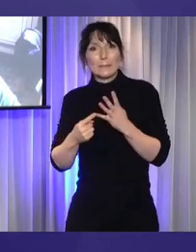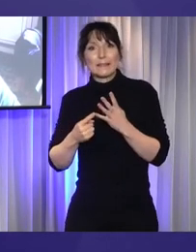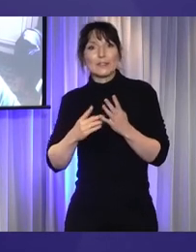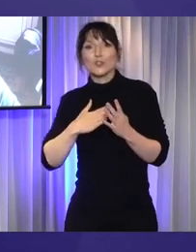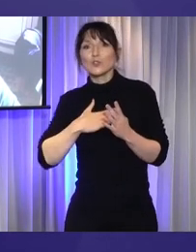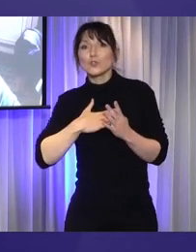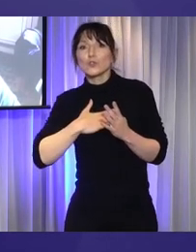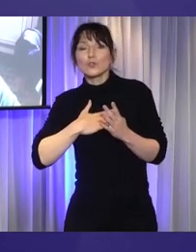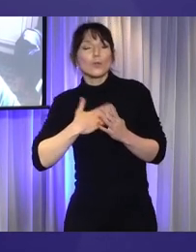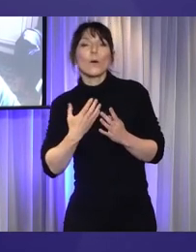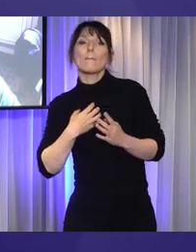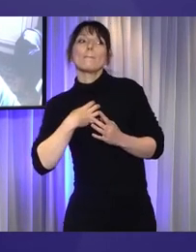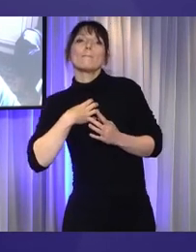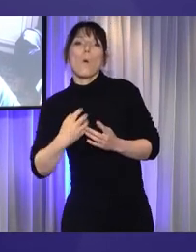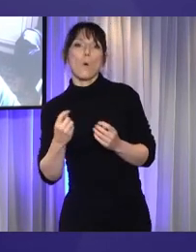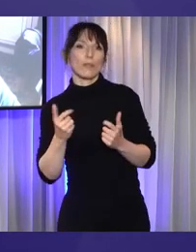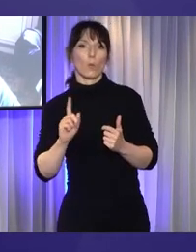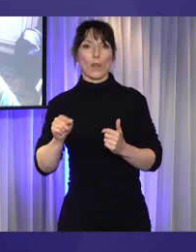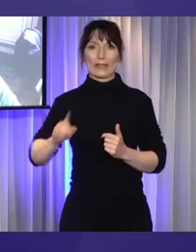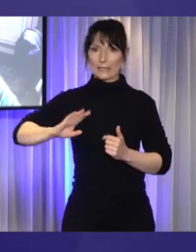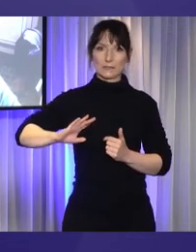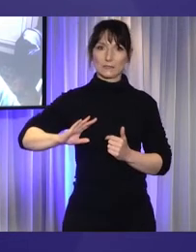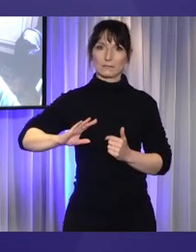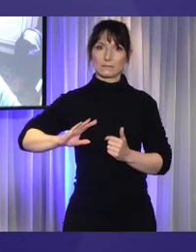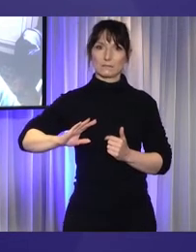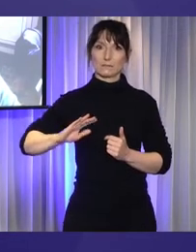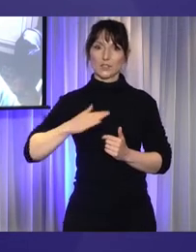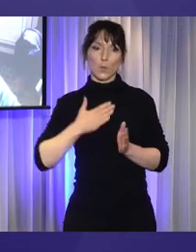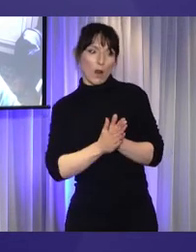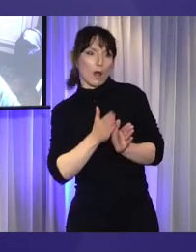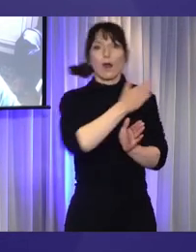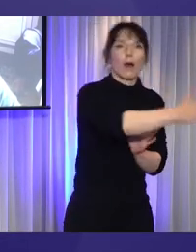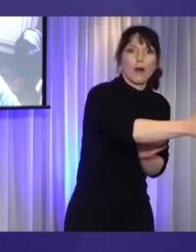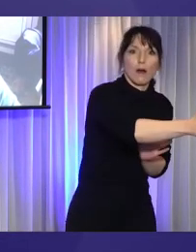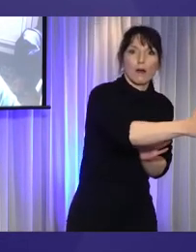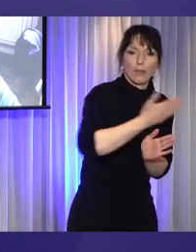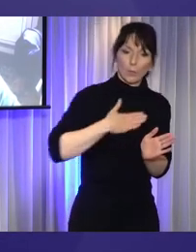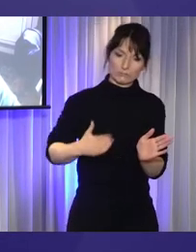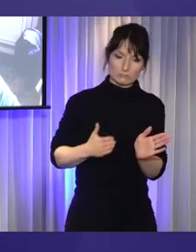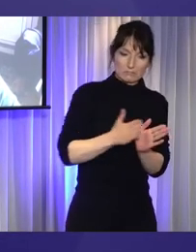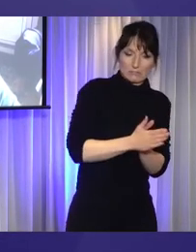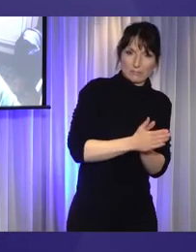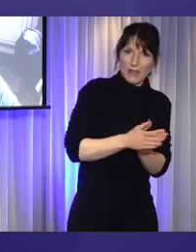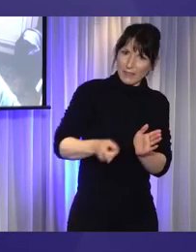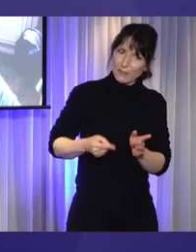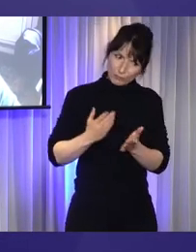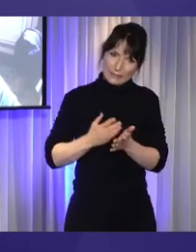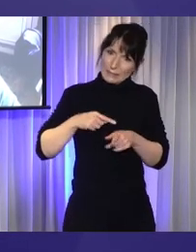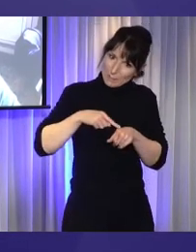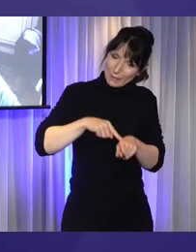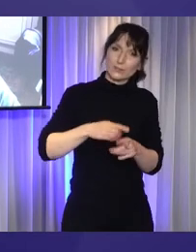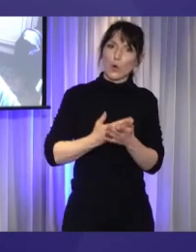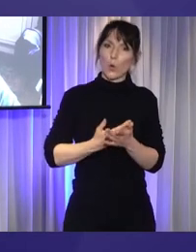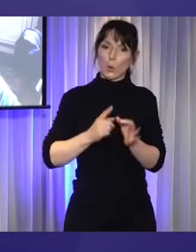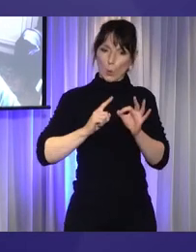than we need, but absolutely rely on quality support to